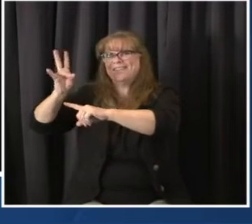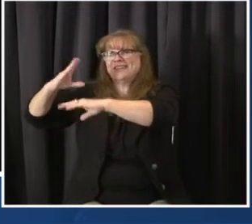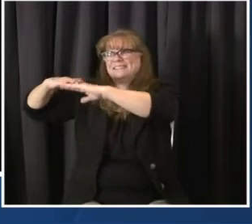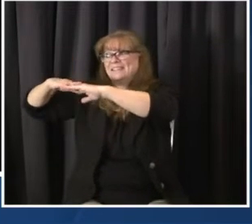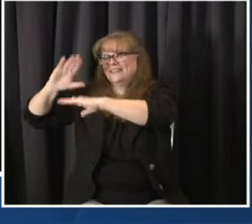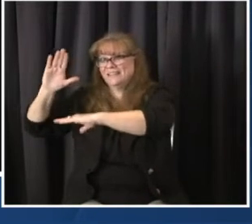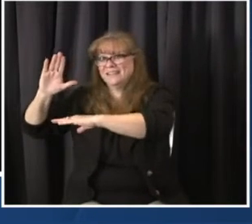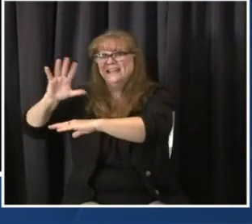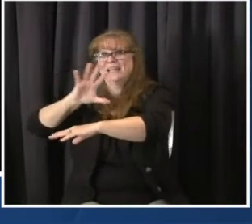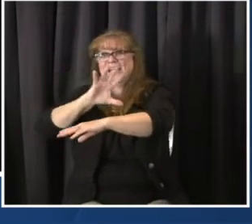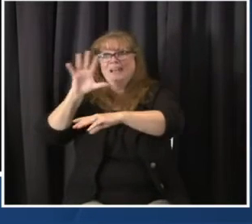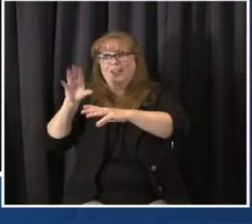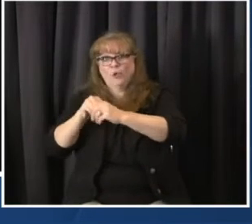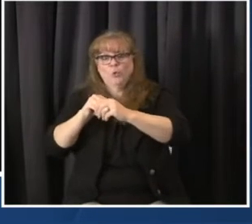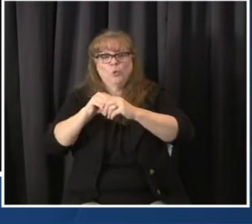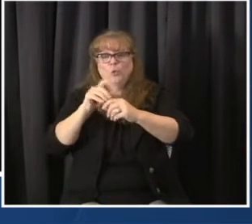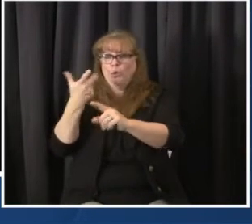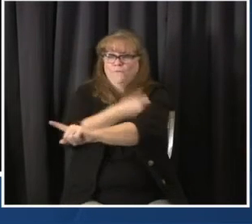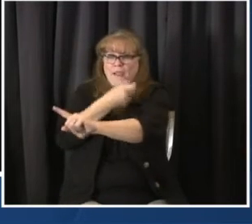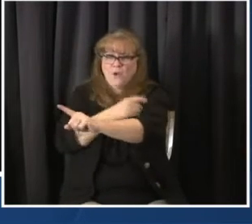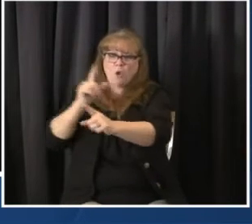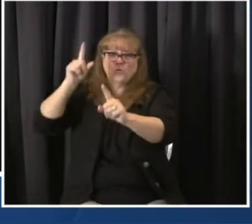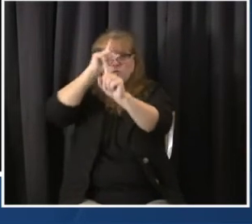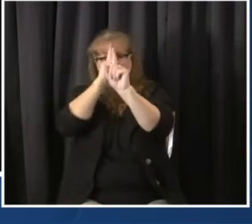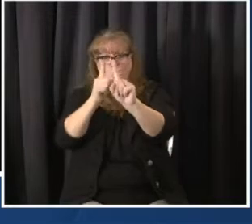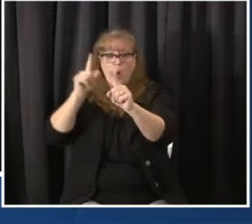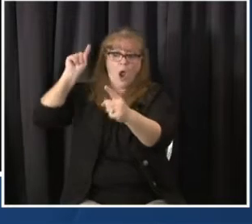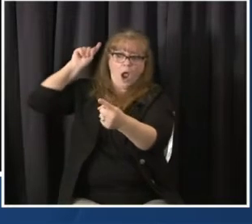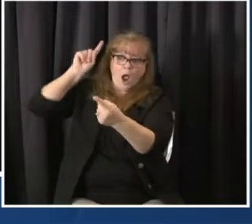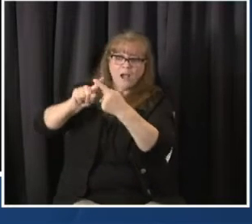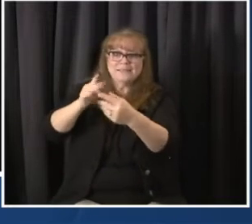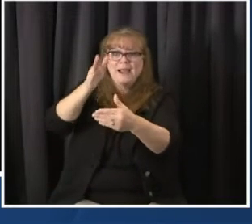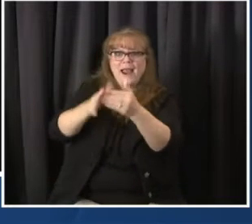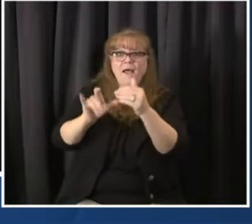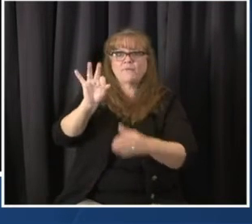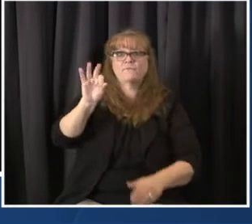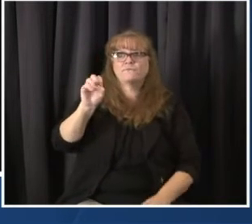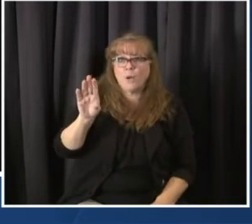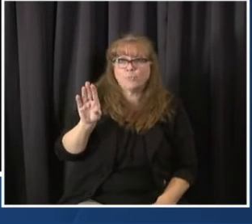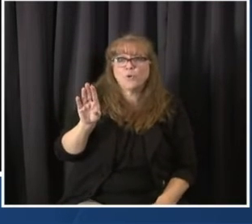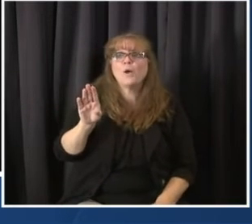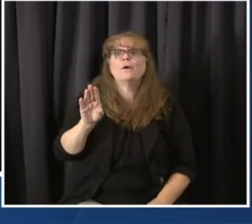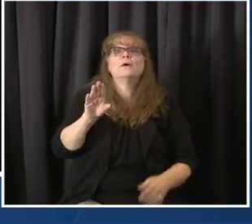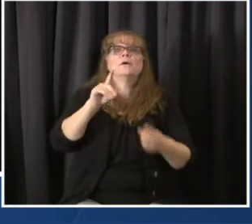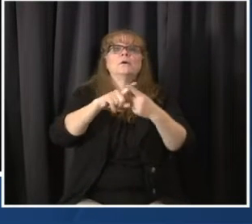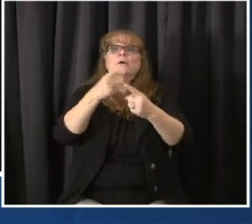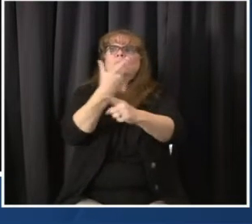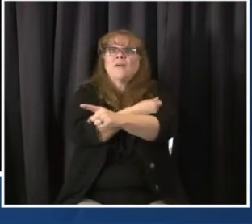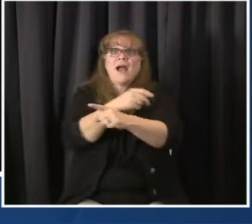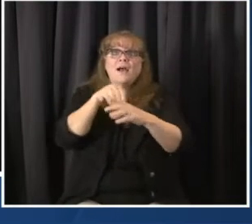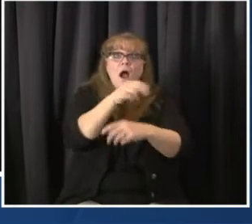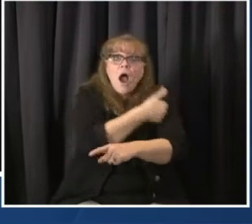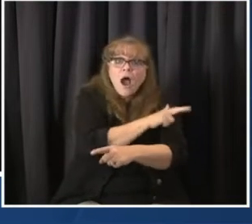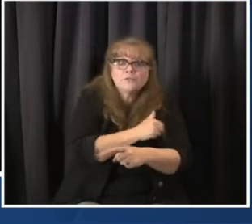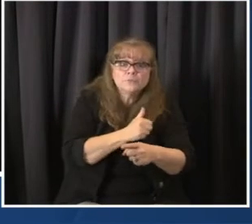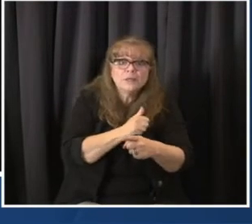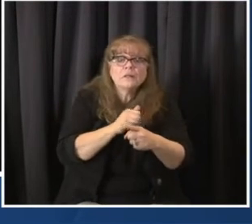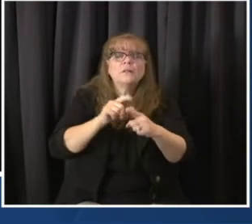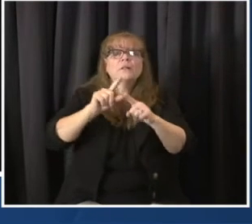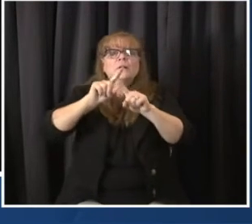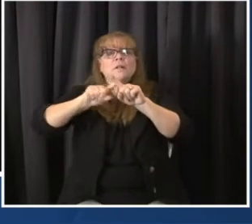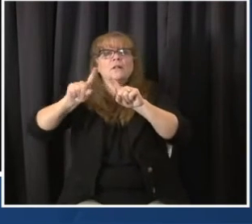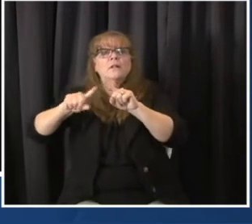hospitals, community partners and local public health authorities, federally qualified centers. Those are community health clinics.